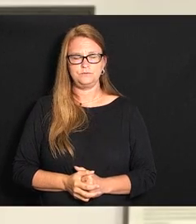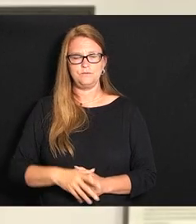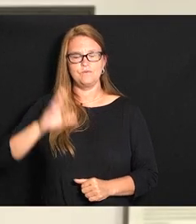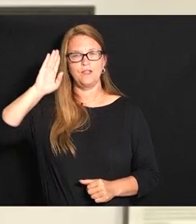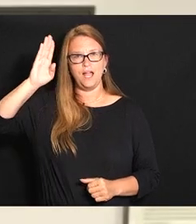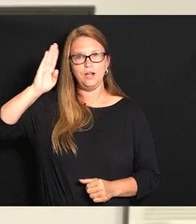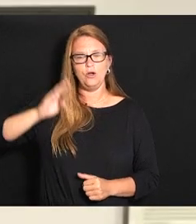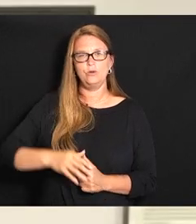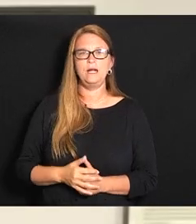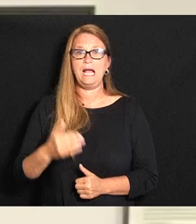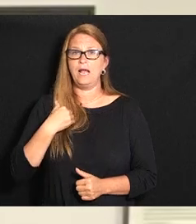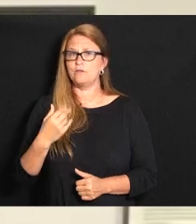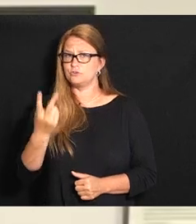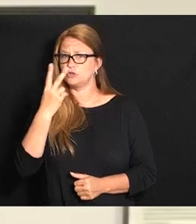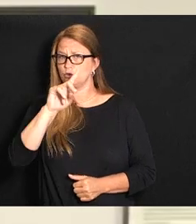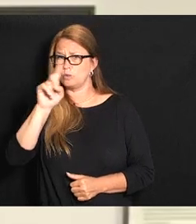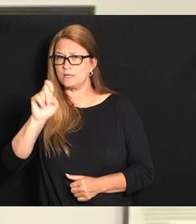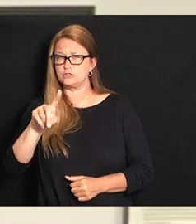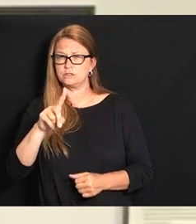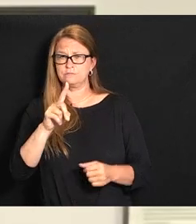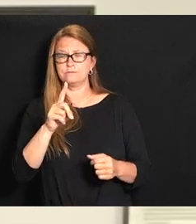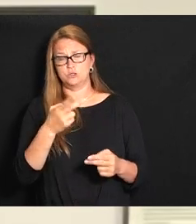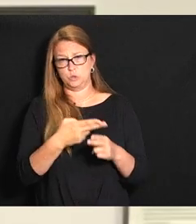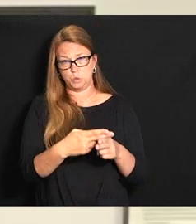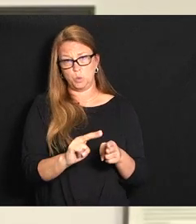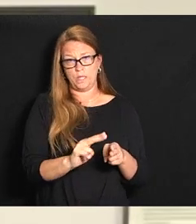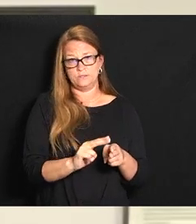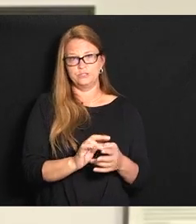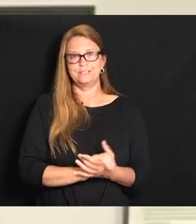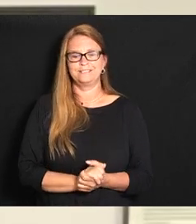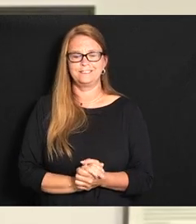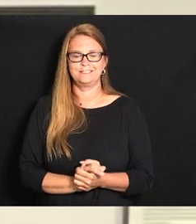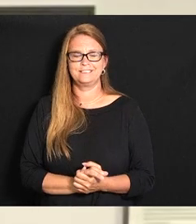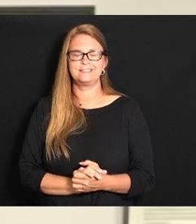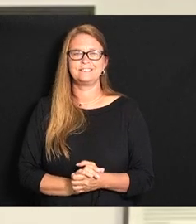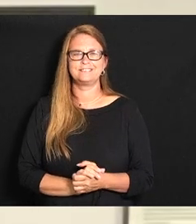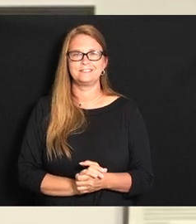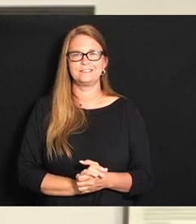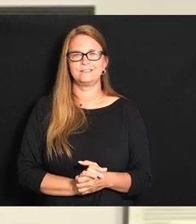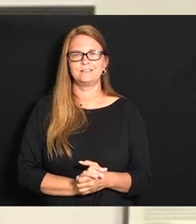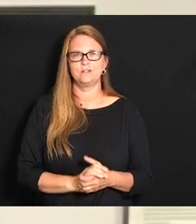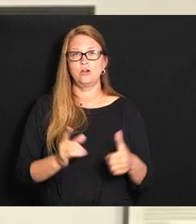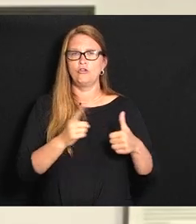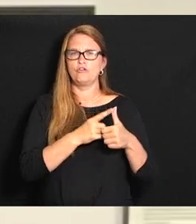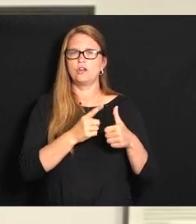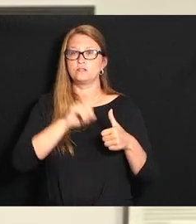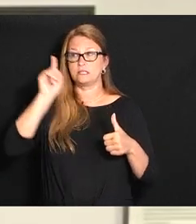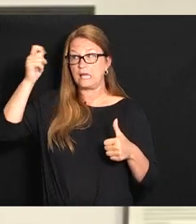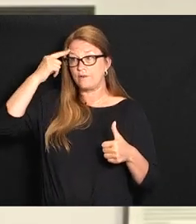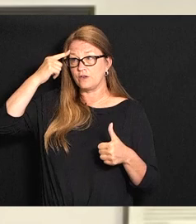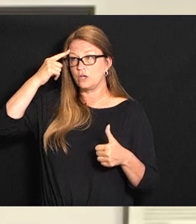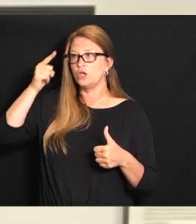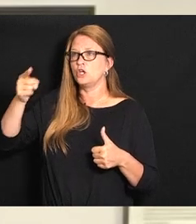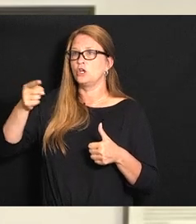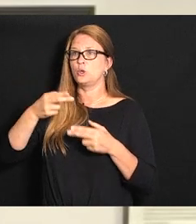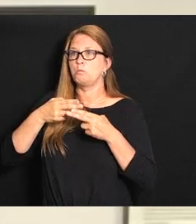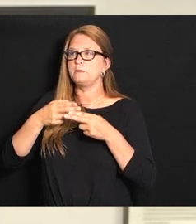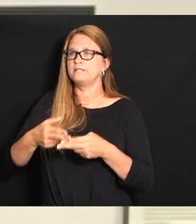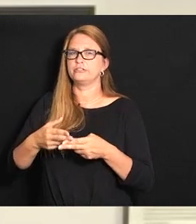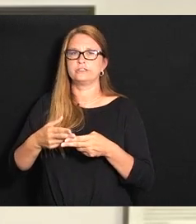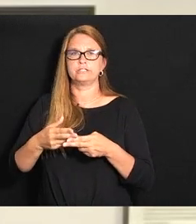here I'll I've got two questions I'll make them quick despite my reputation for long questions but the first ones to the governor you mentioned a lot of broad